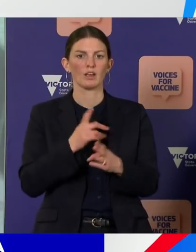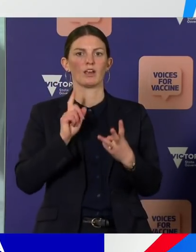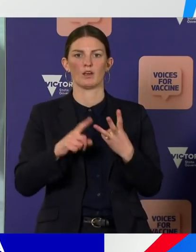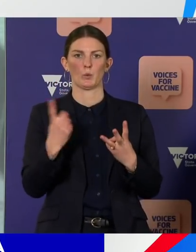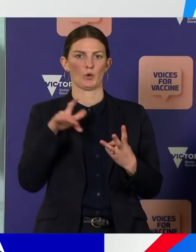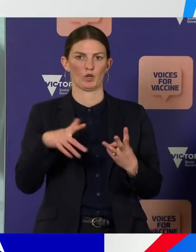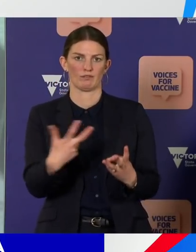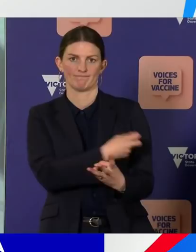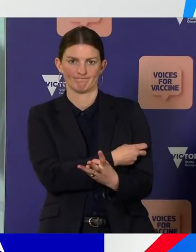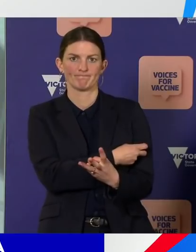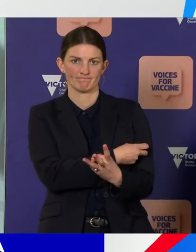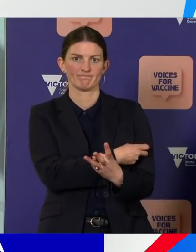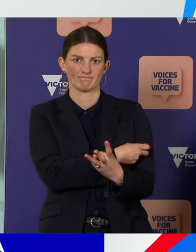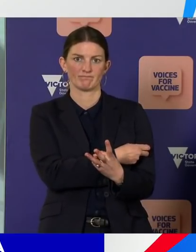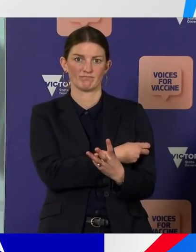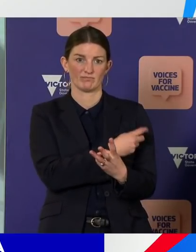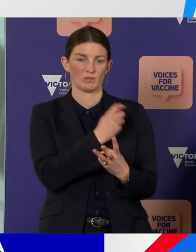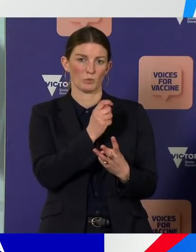being aged under the age of 50.